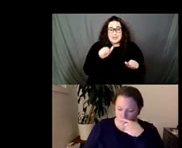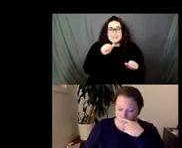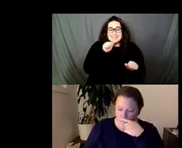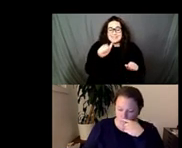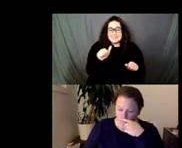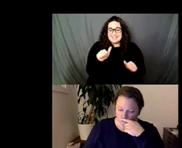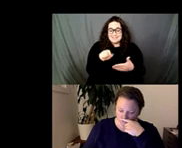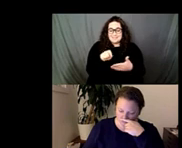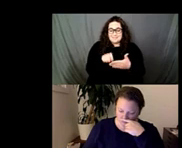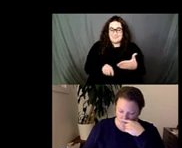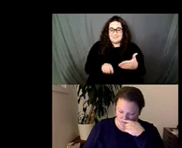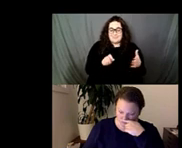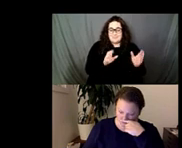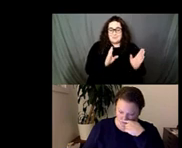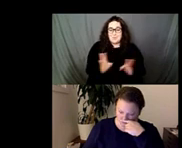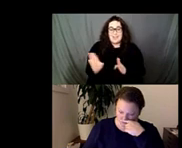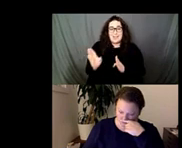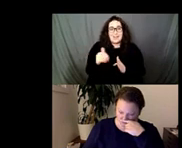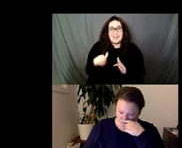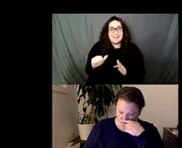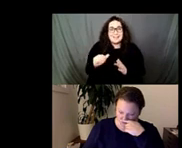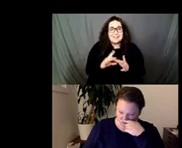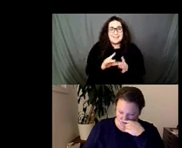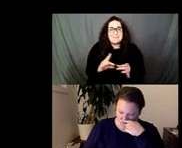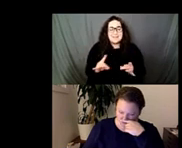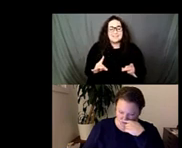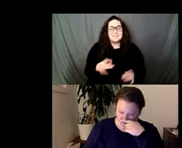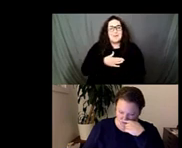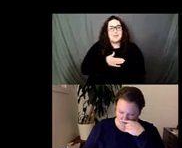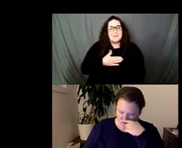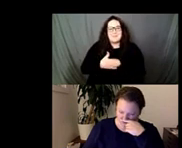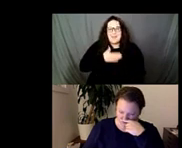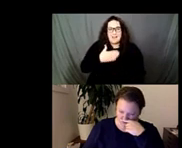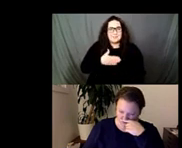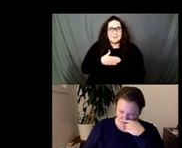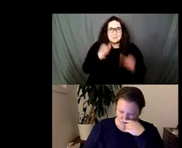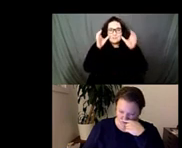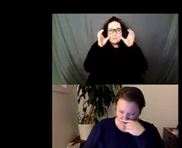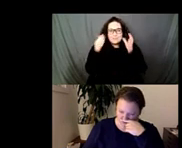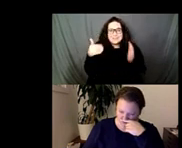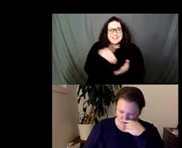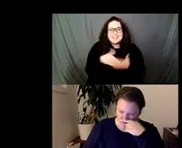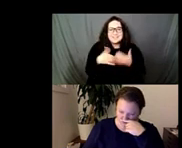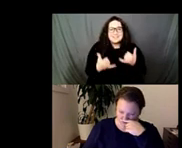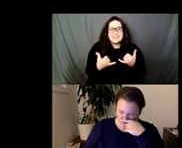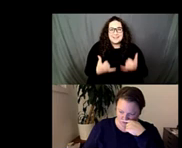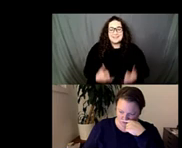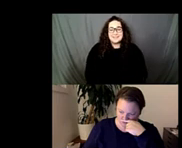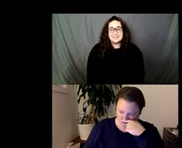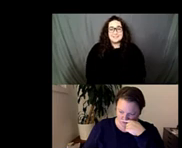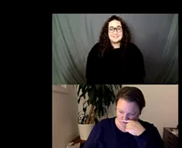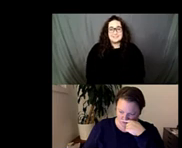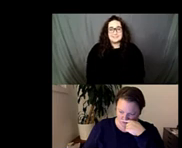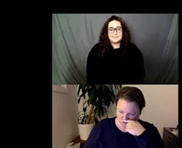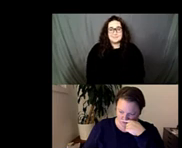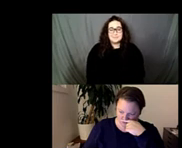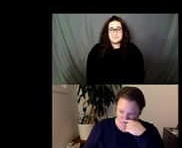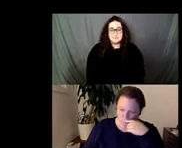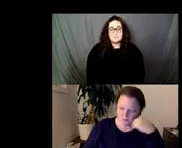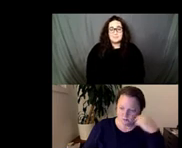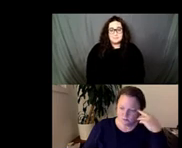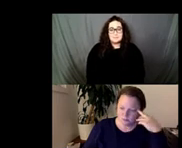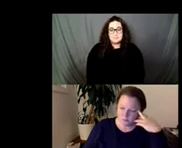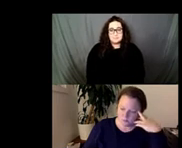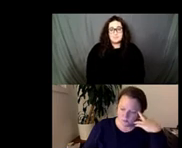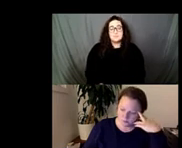nice to um attend the event uh today um and also to have heard um from the speakers at the second